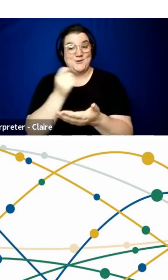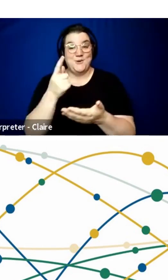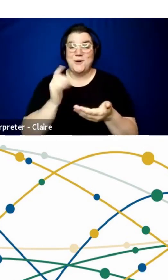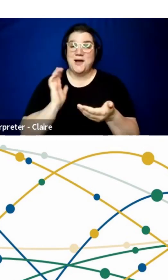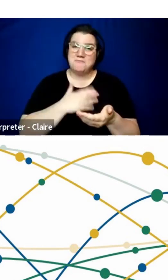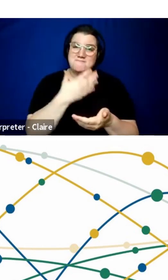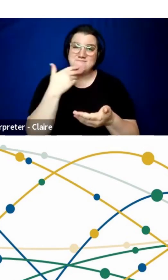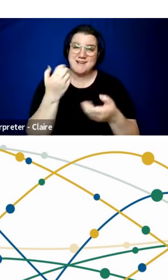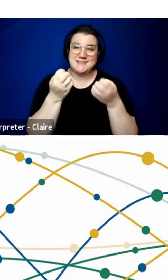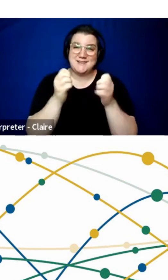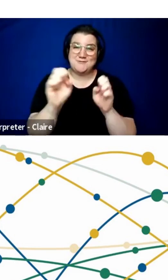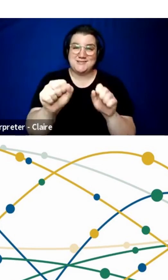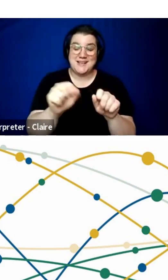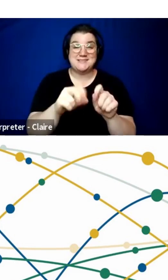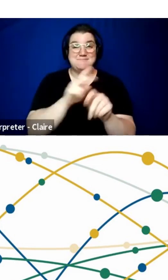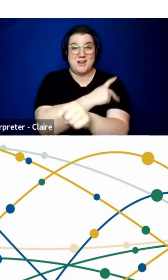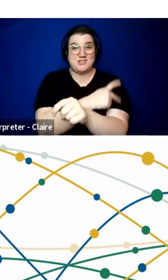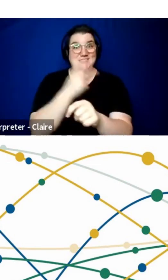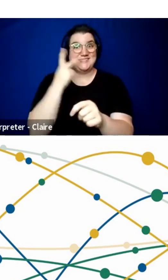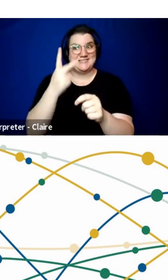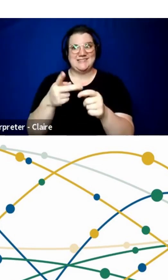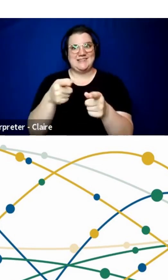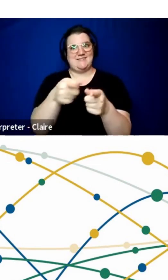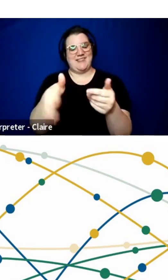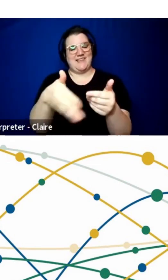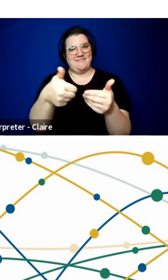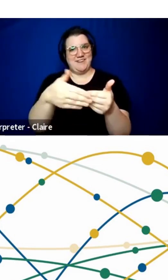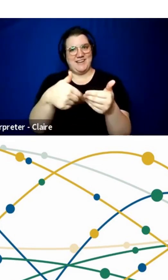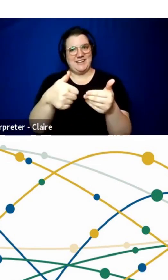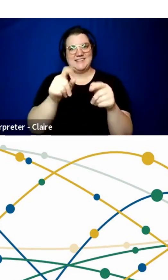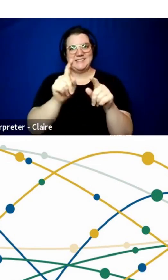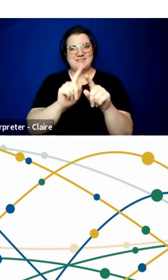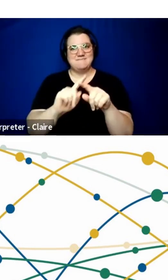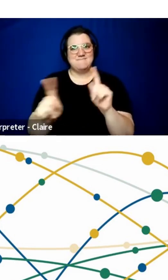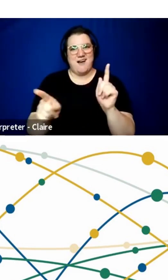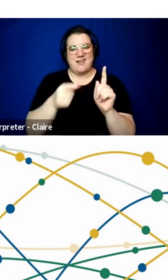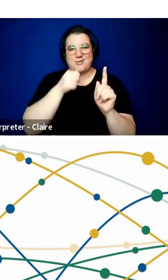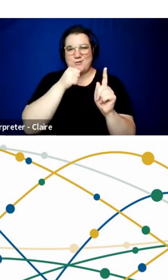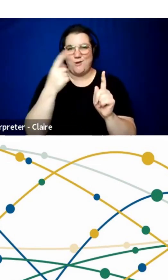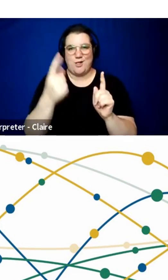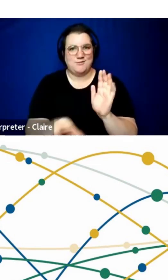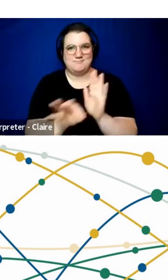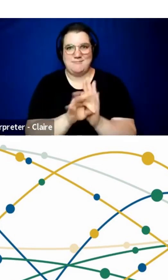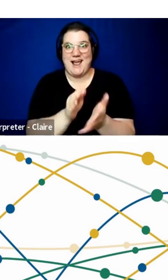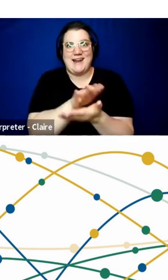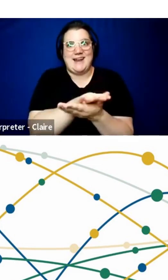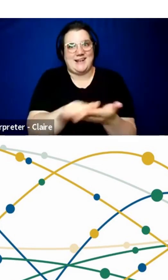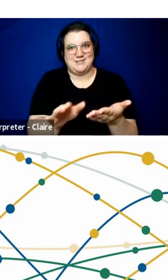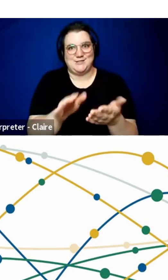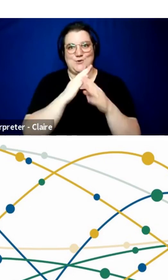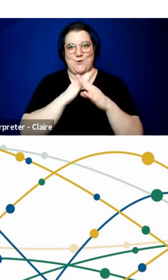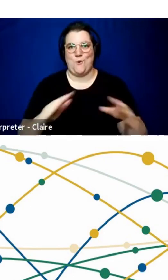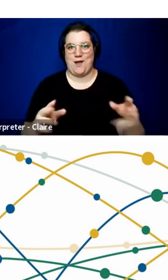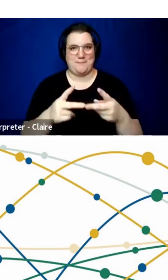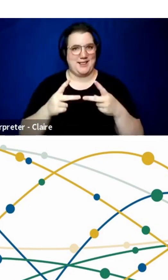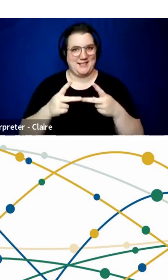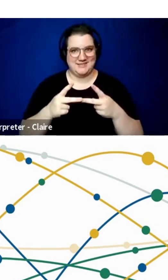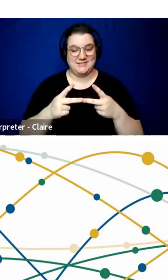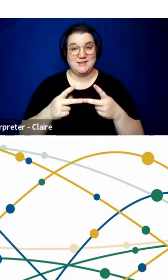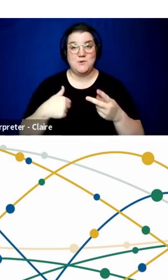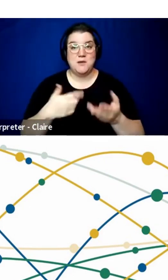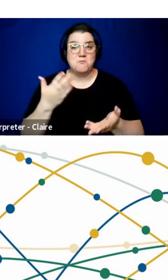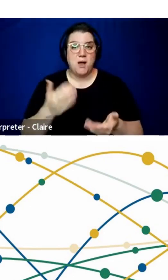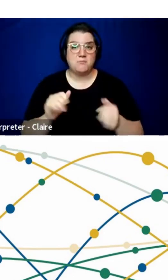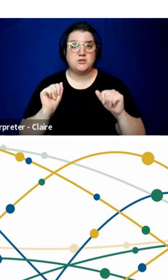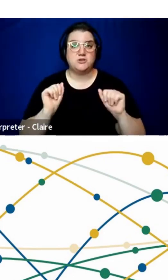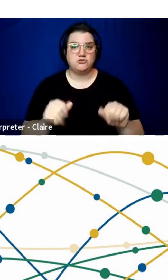the convenience, but obviously don't always pick a nice quiet place. I think we probably could do an